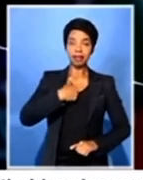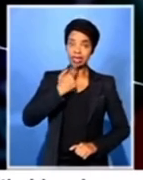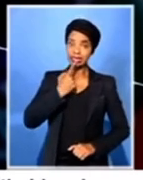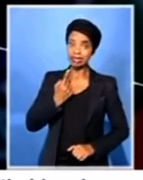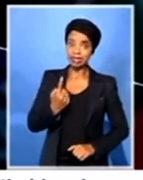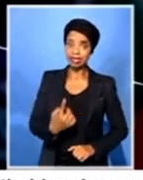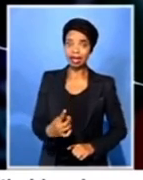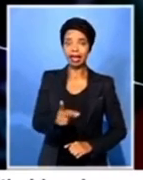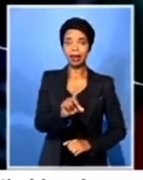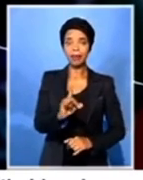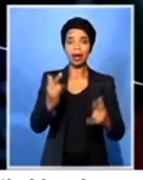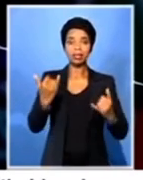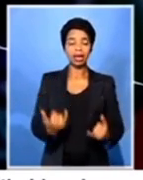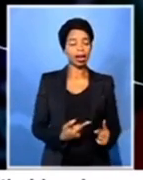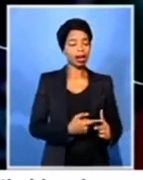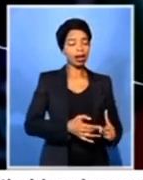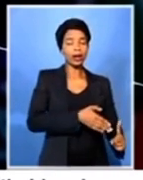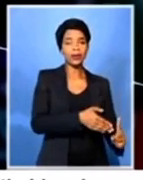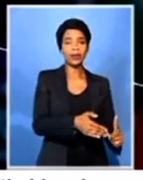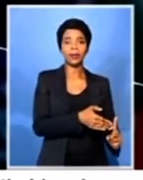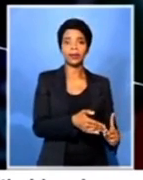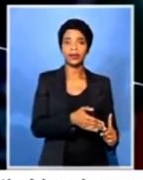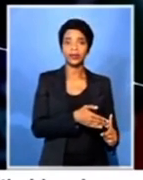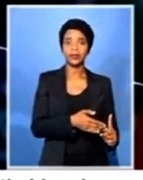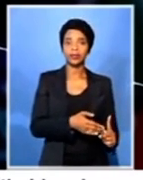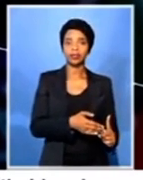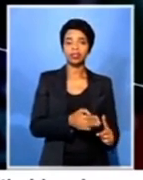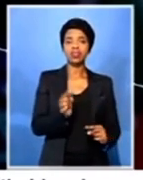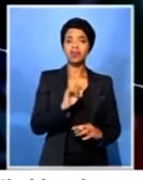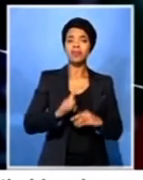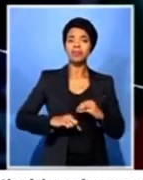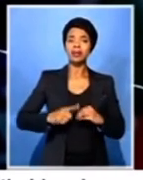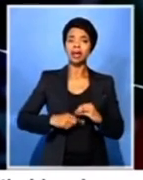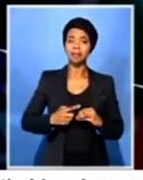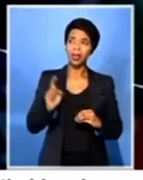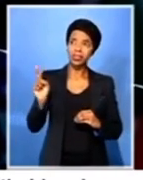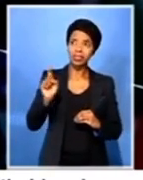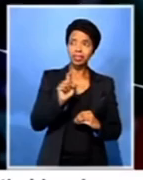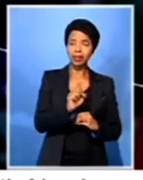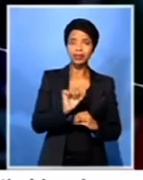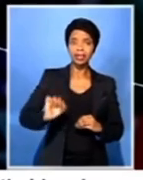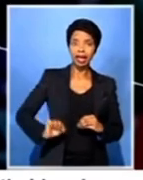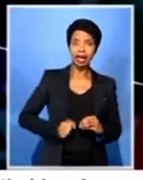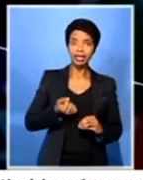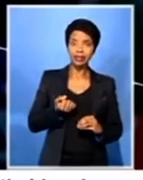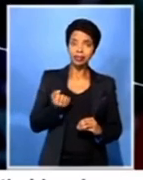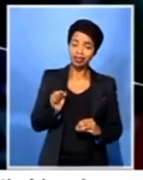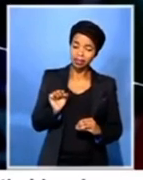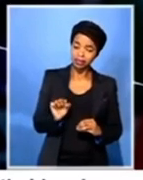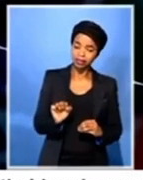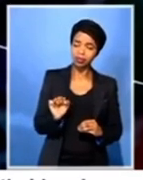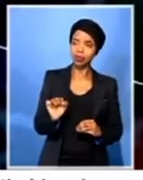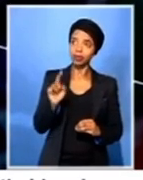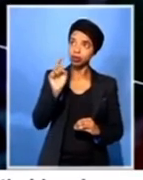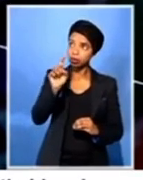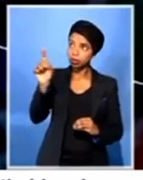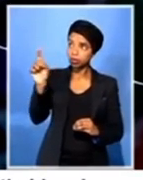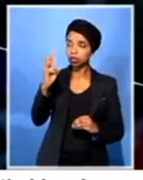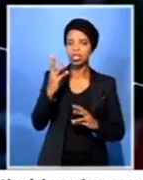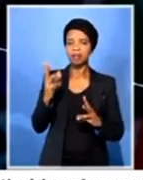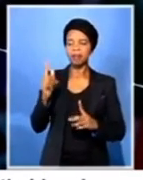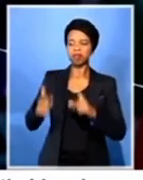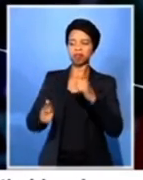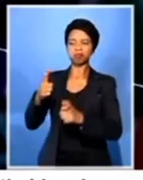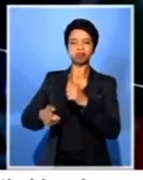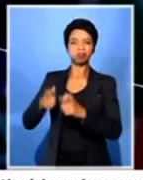the situation is like this? What about those who killed their husbands of Marikana widows for selfish